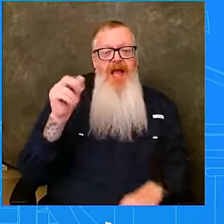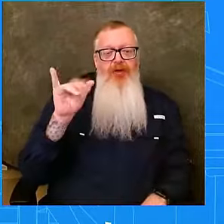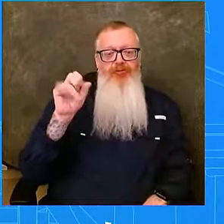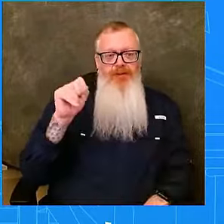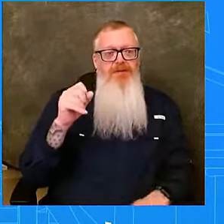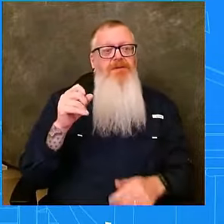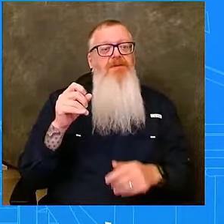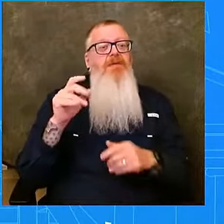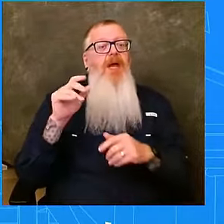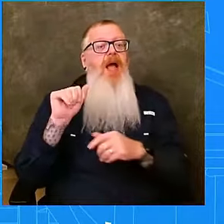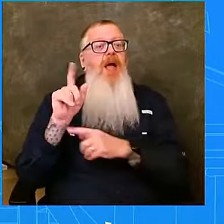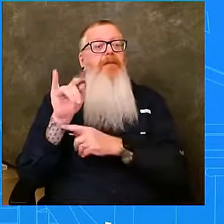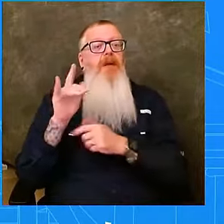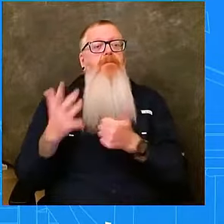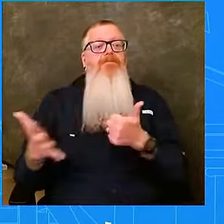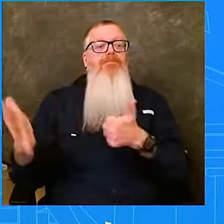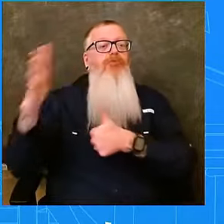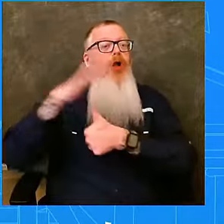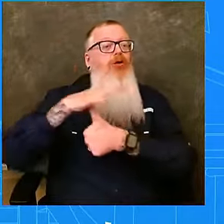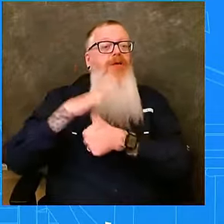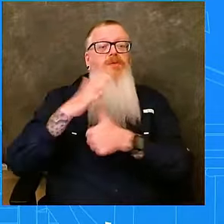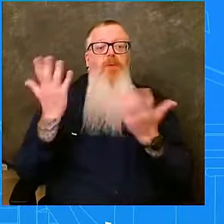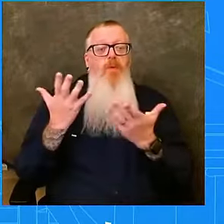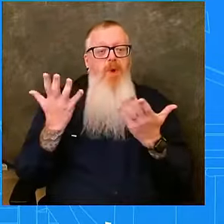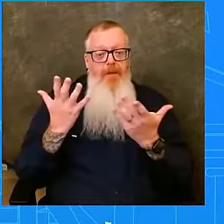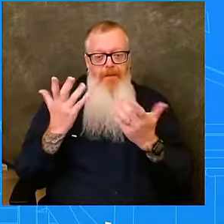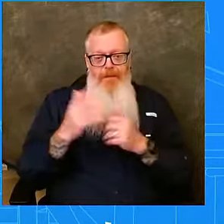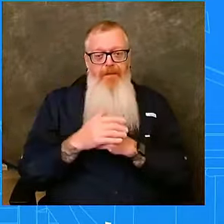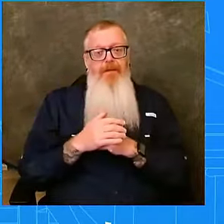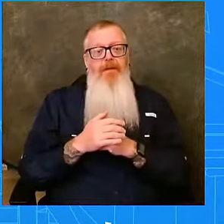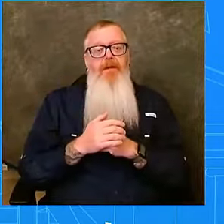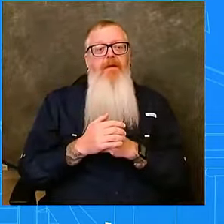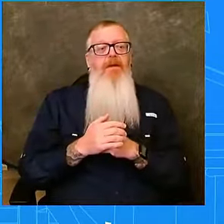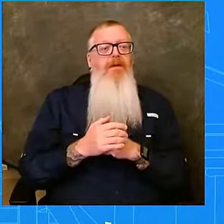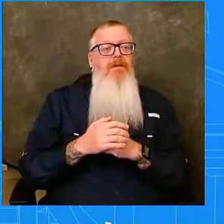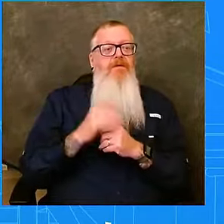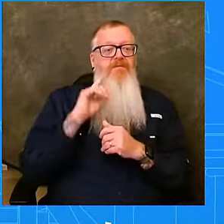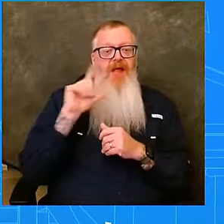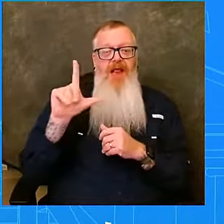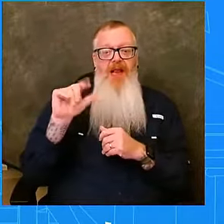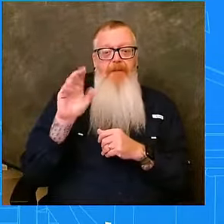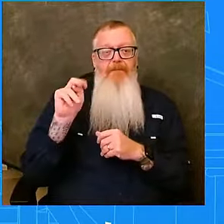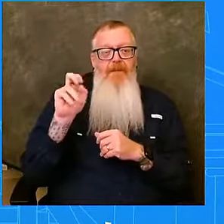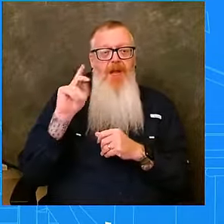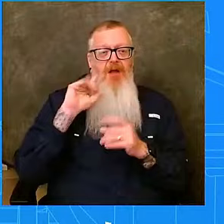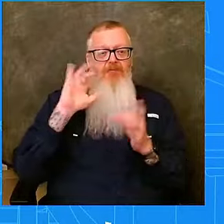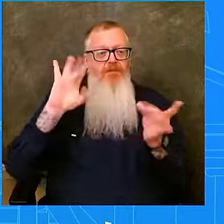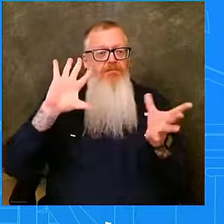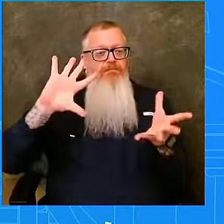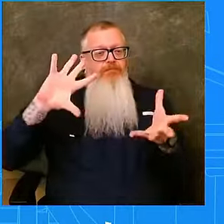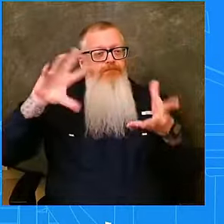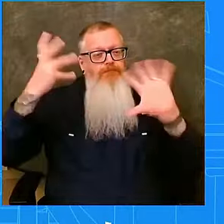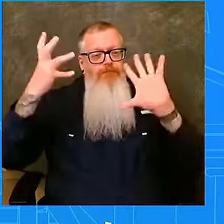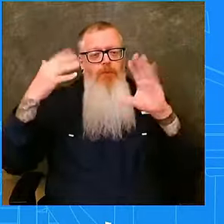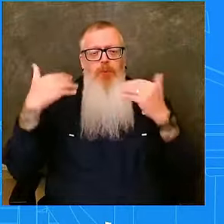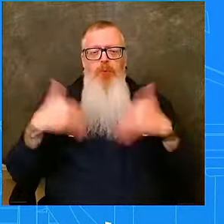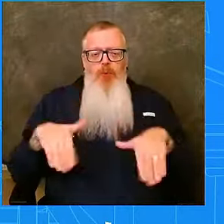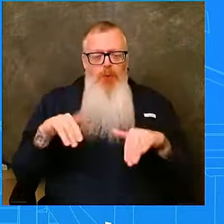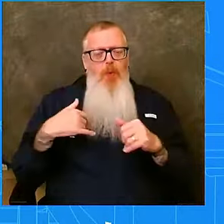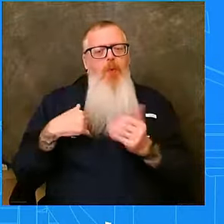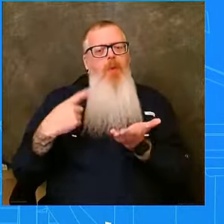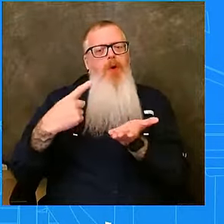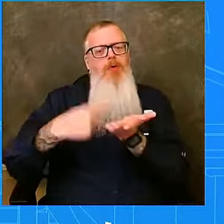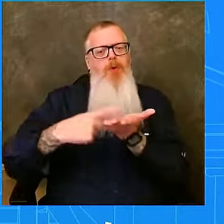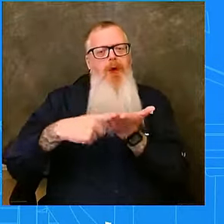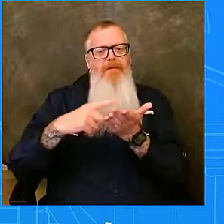becomes increasingly volatile, I want to take a moment to talk about the numerous steps the Biden-Harris administration is taking